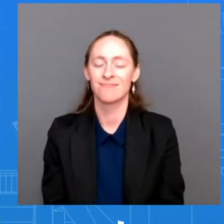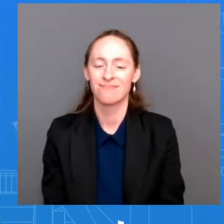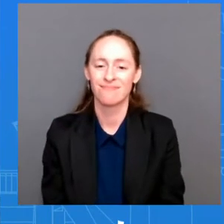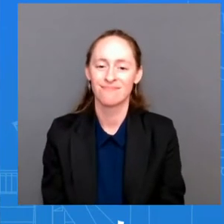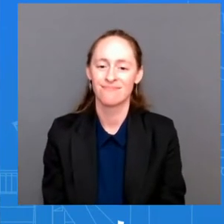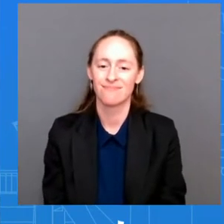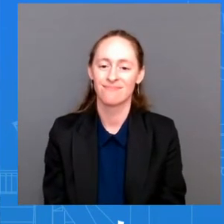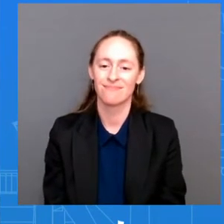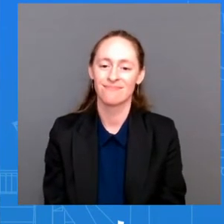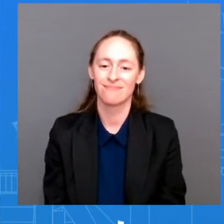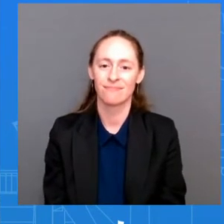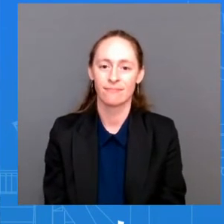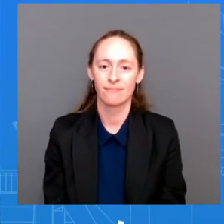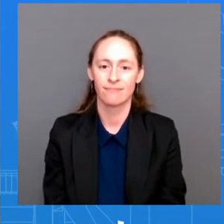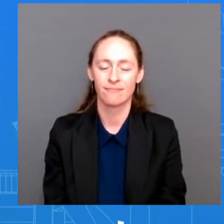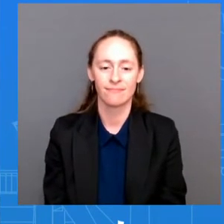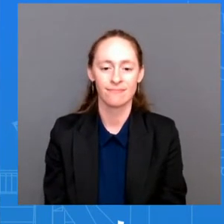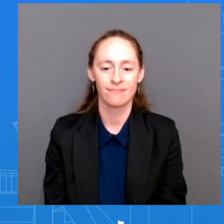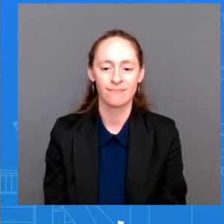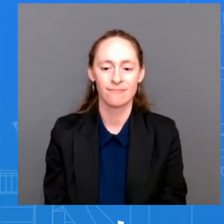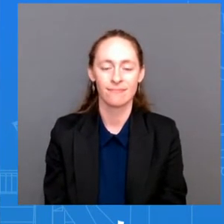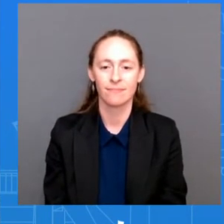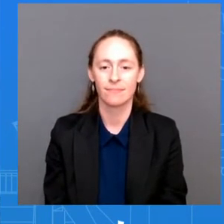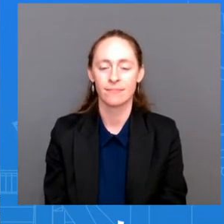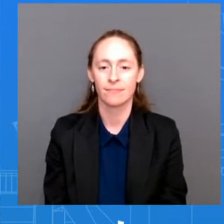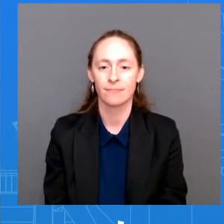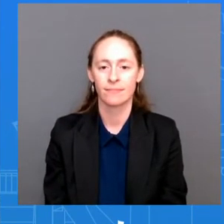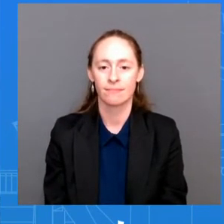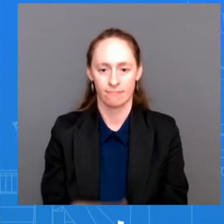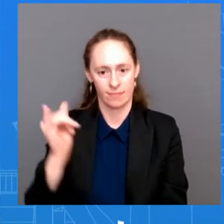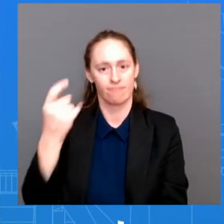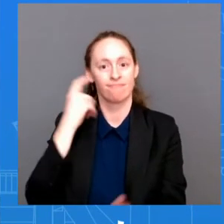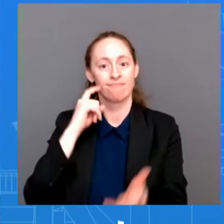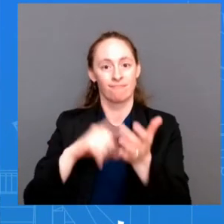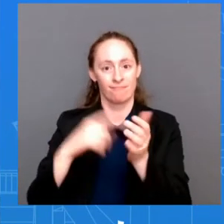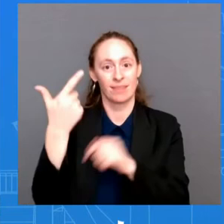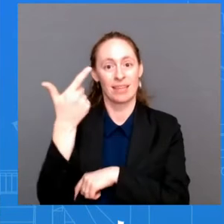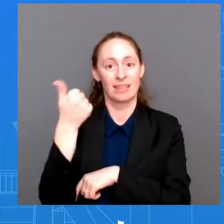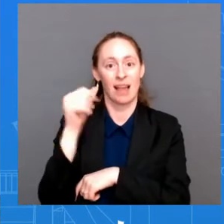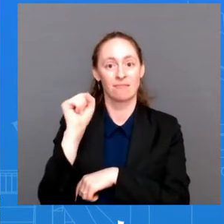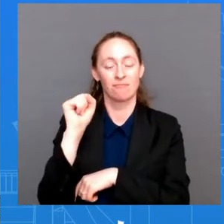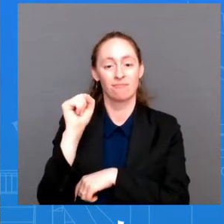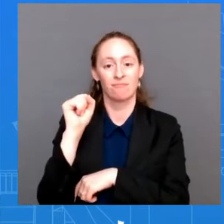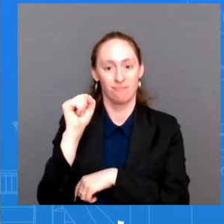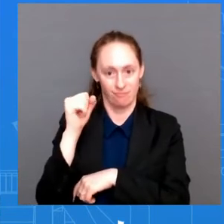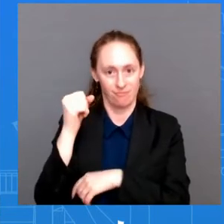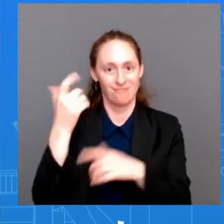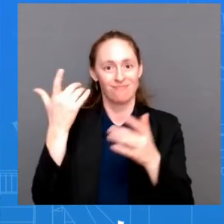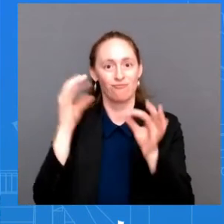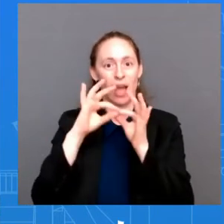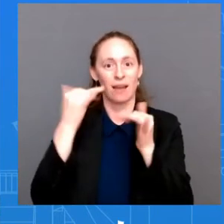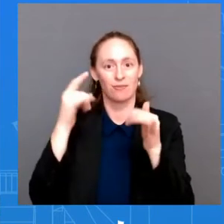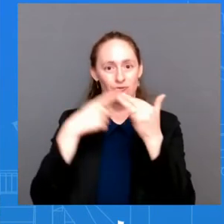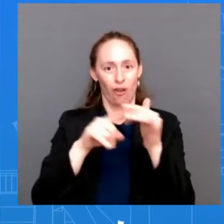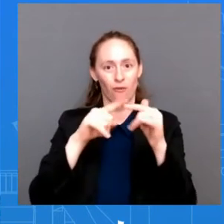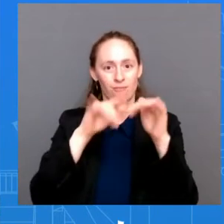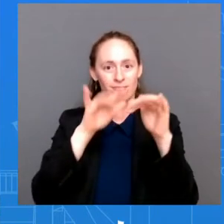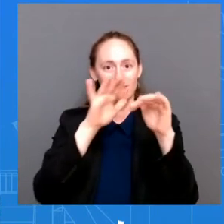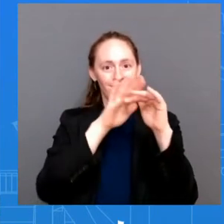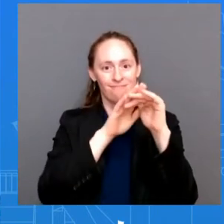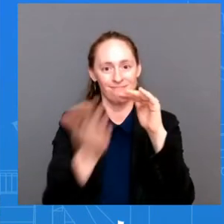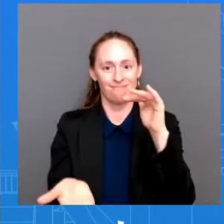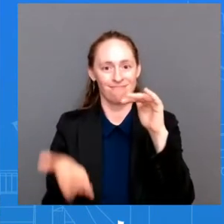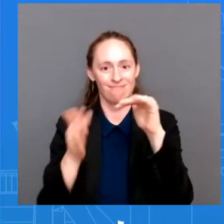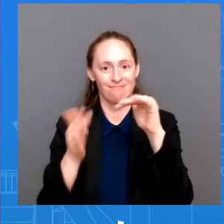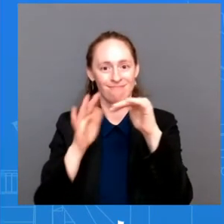currently with gas prices, we have now been falling for almost seven straight weeks. As of this morning, gas prices